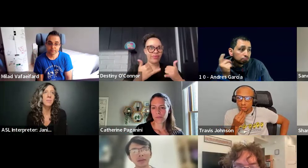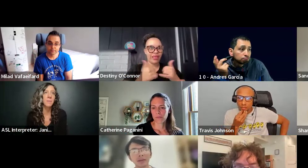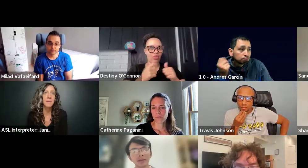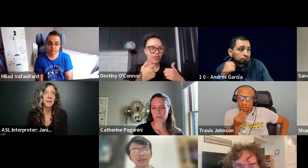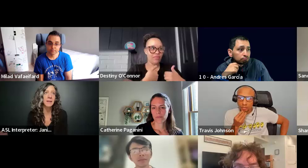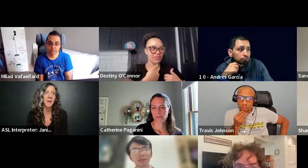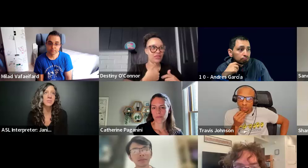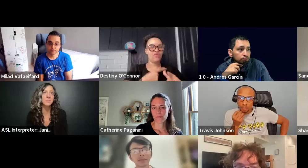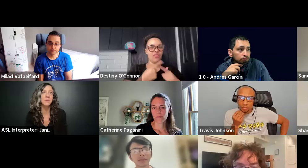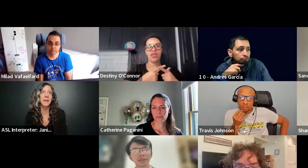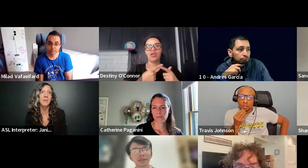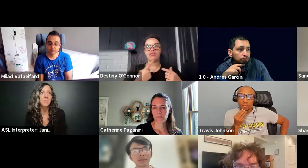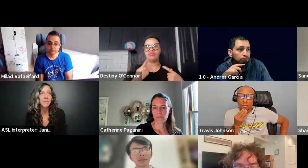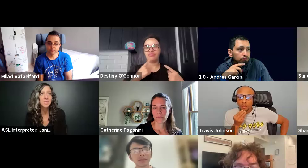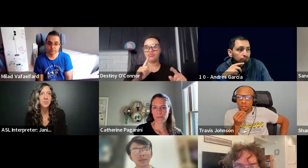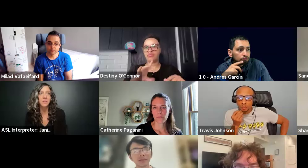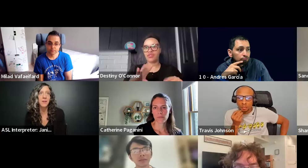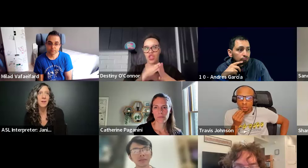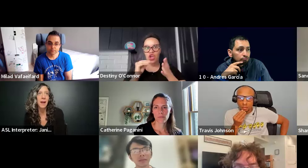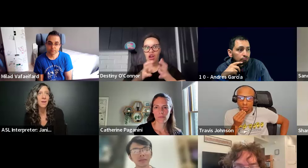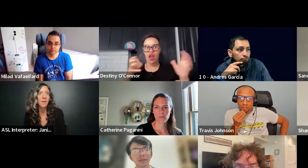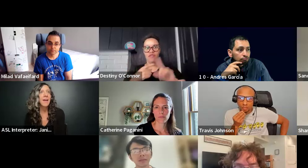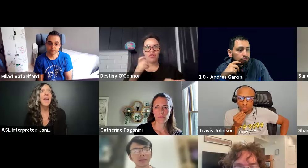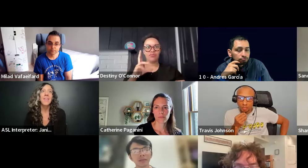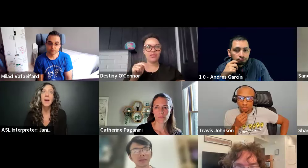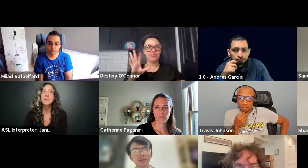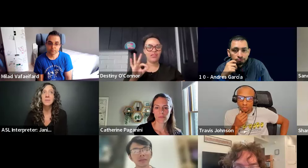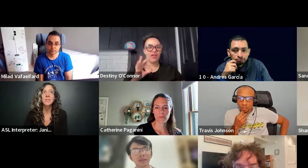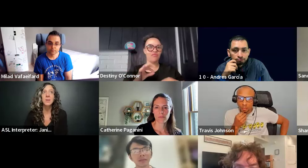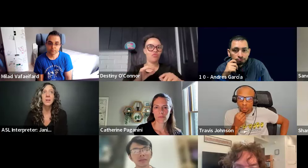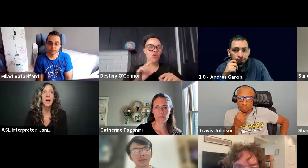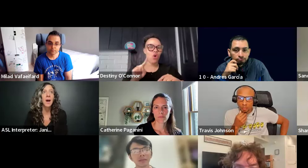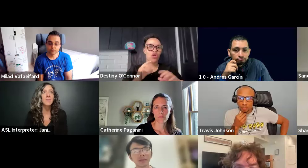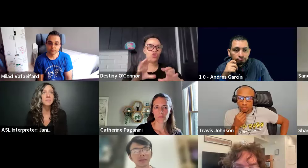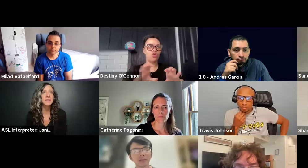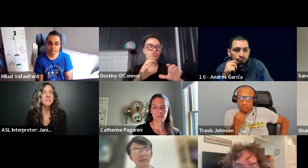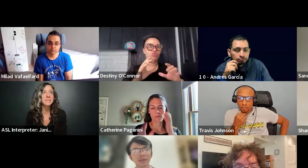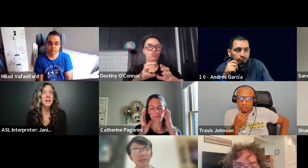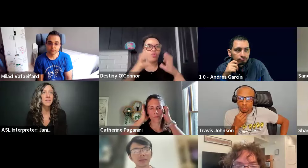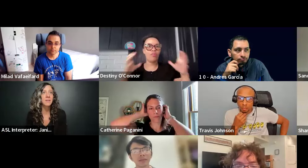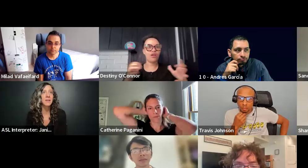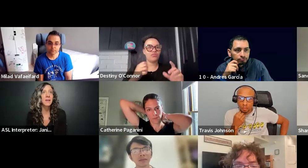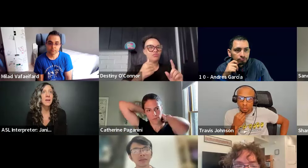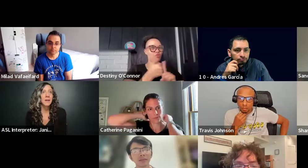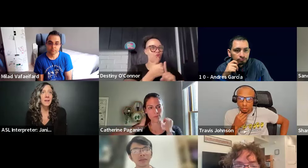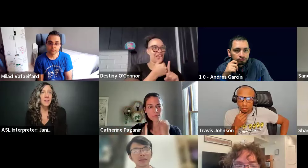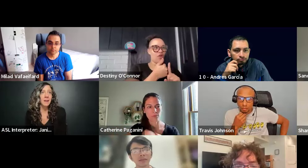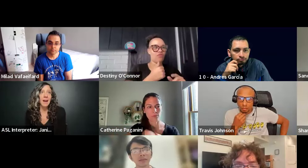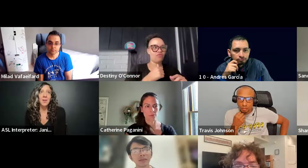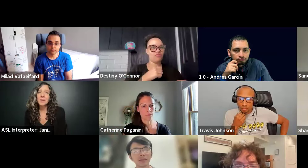about GitHub beginning. I was just playing around with it, trying to figure it out. And then I was able to learn a lot from CNCF and